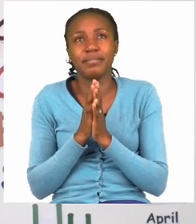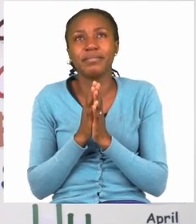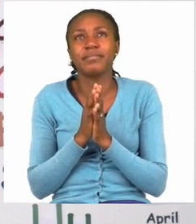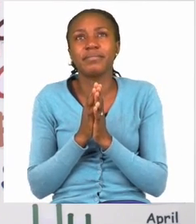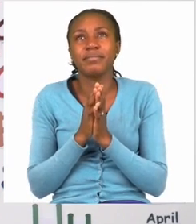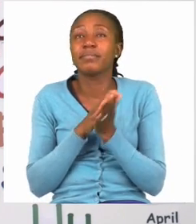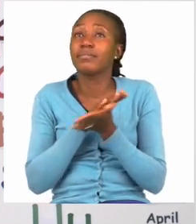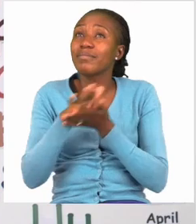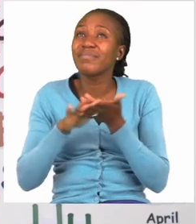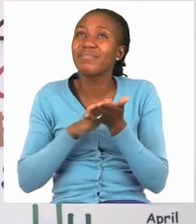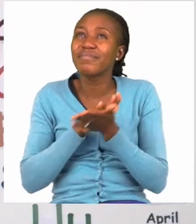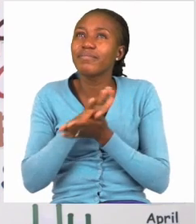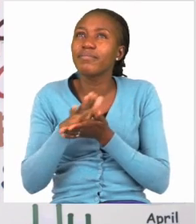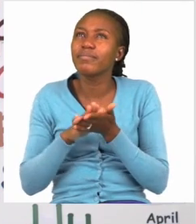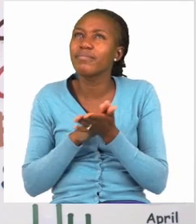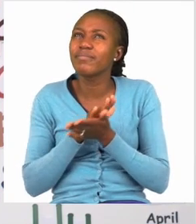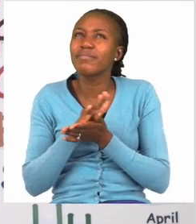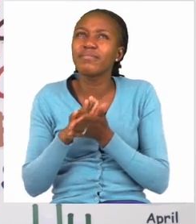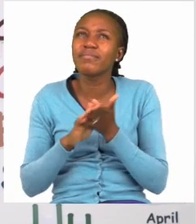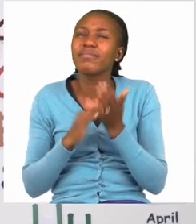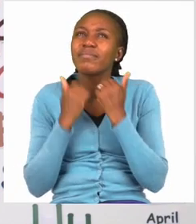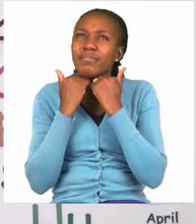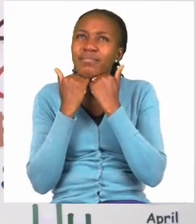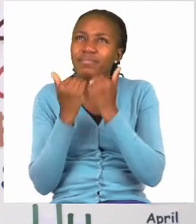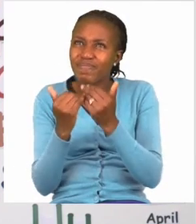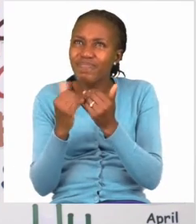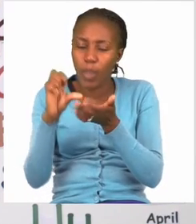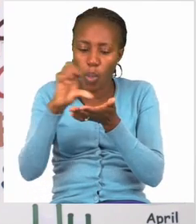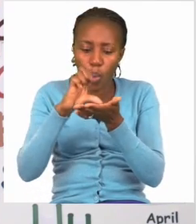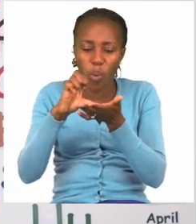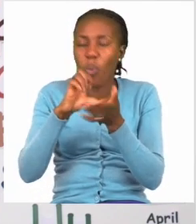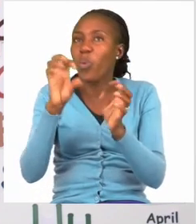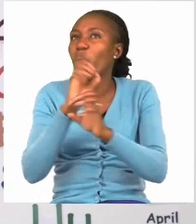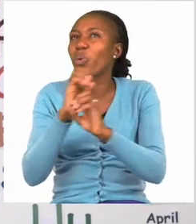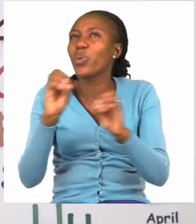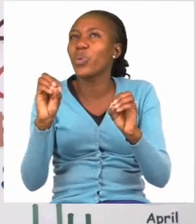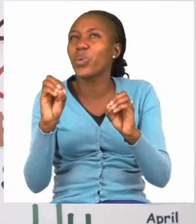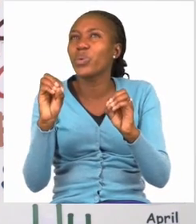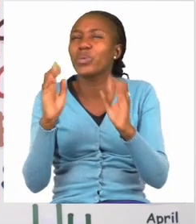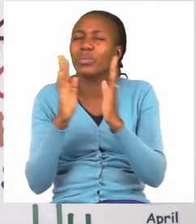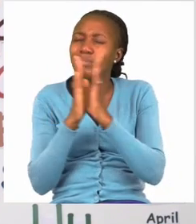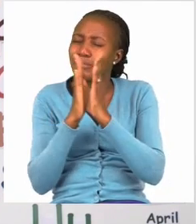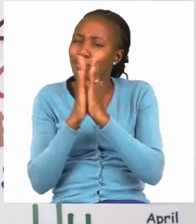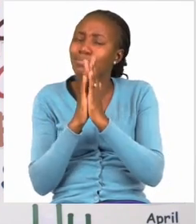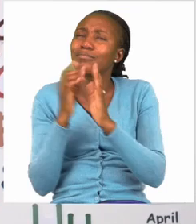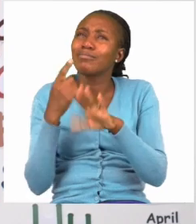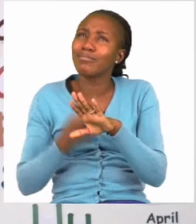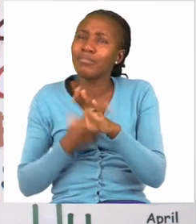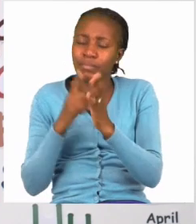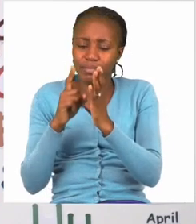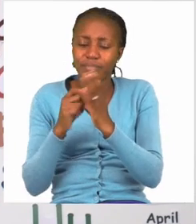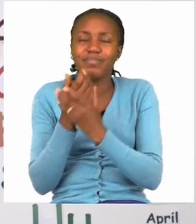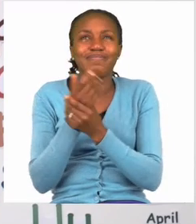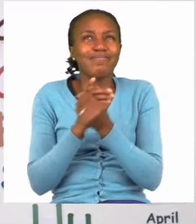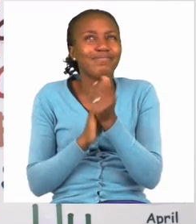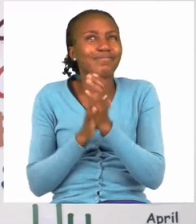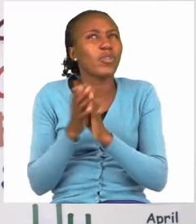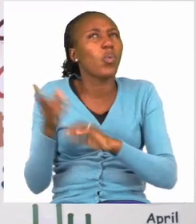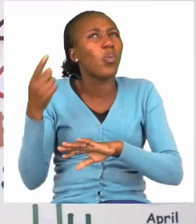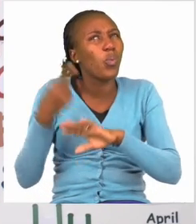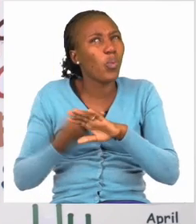sanitizing keeps all the nasty germs away. So make sure you do it regularly.